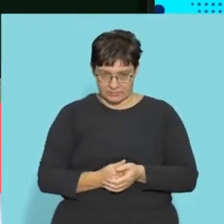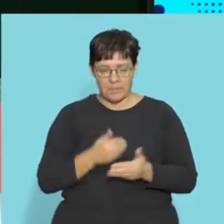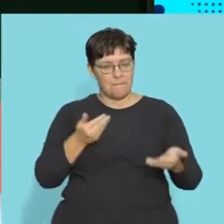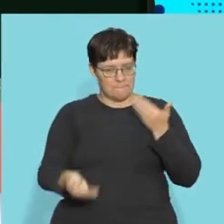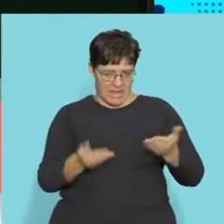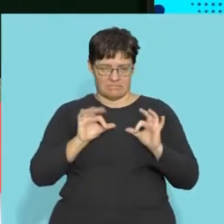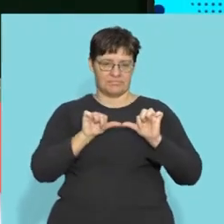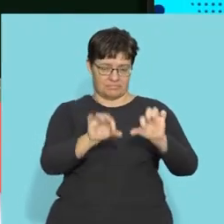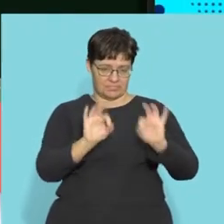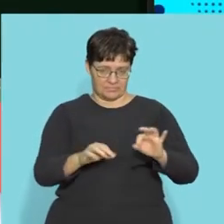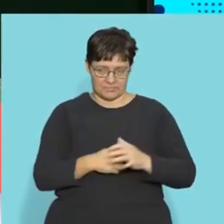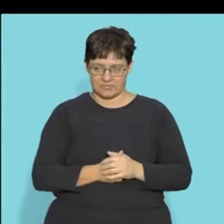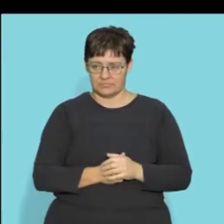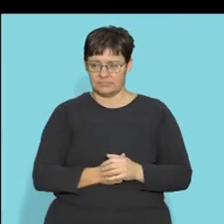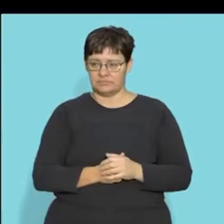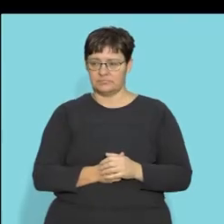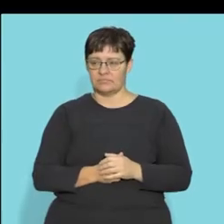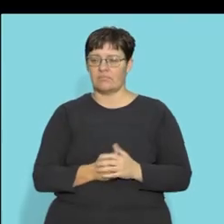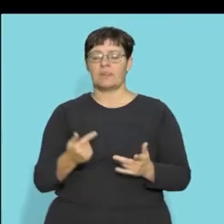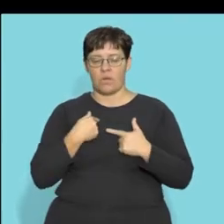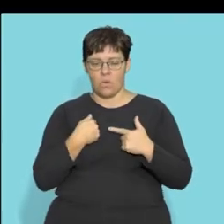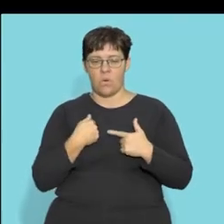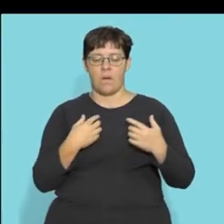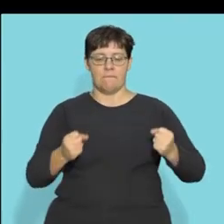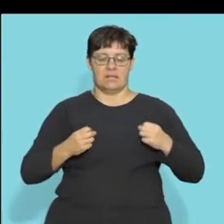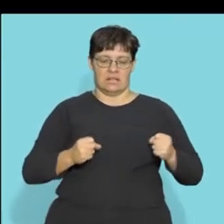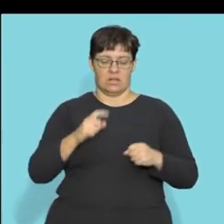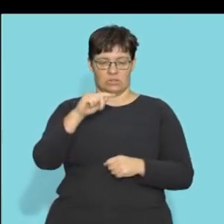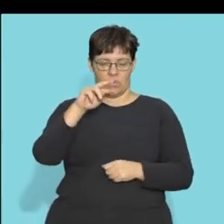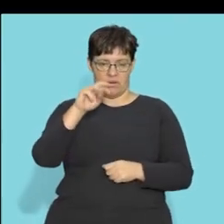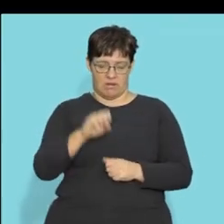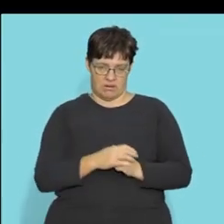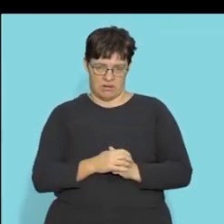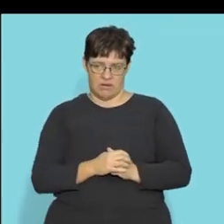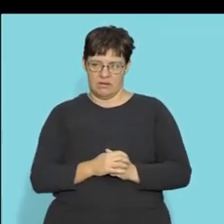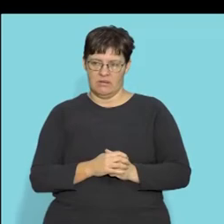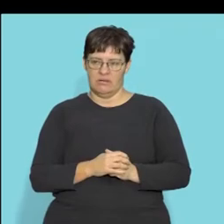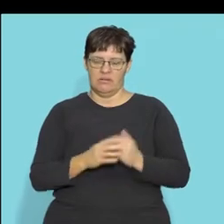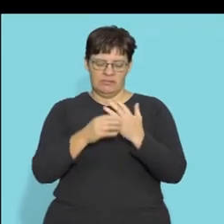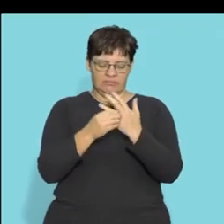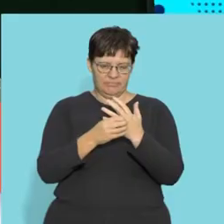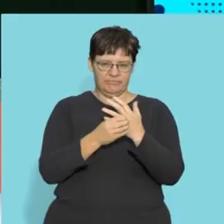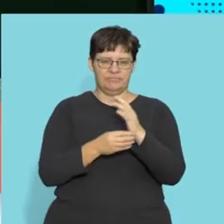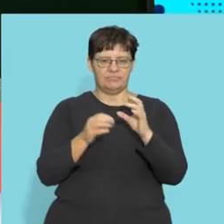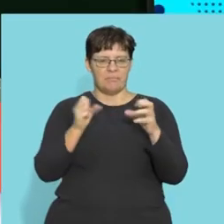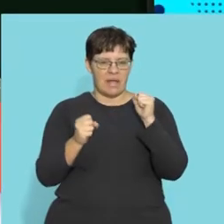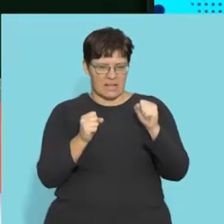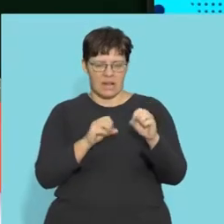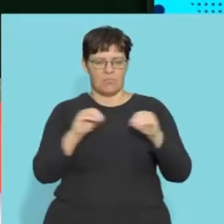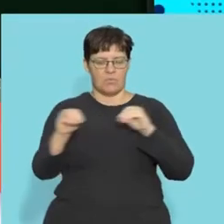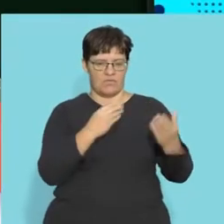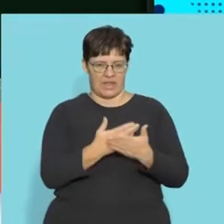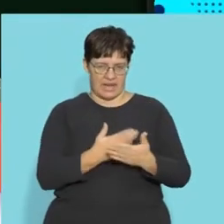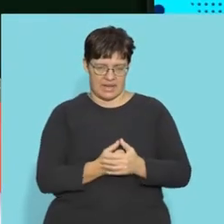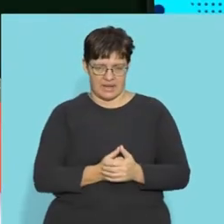this right maintains balance then it maintains muscle tone your muscles are supple they can